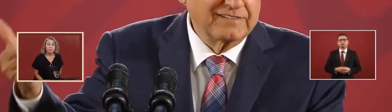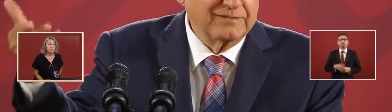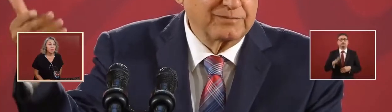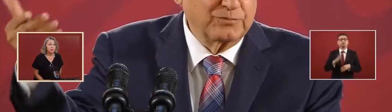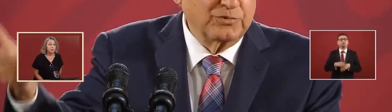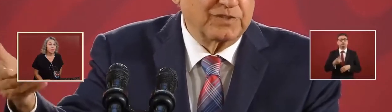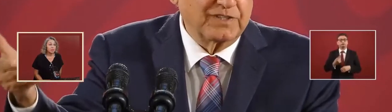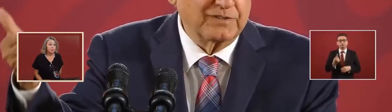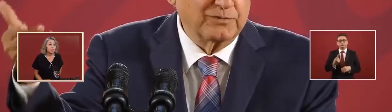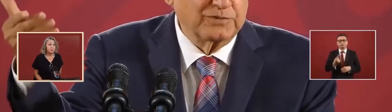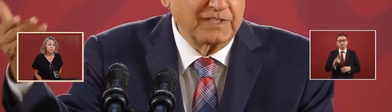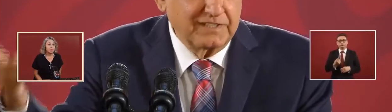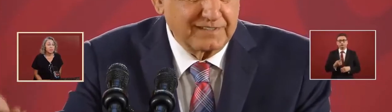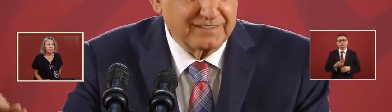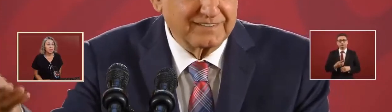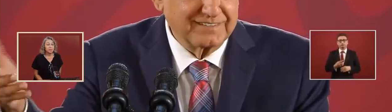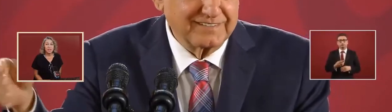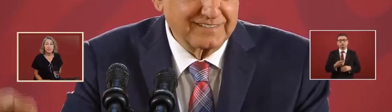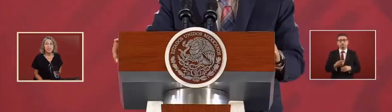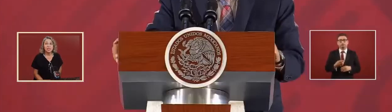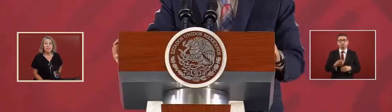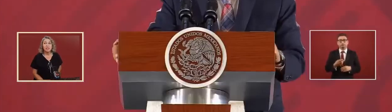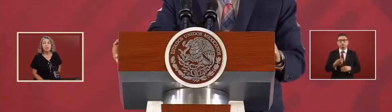it doesn't get used very much